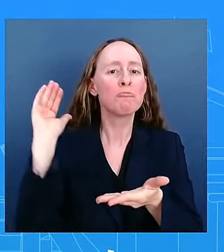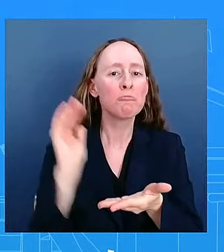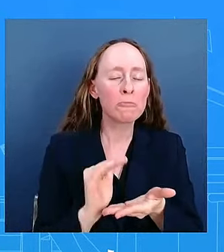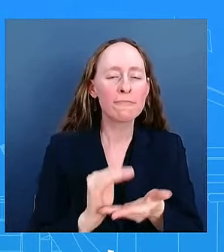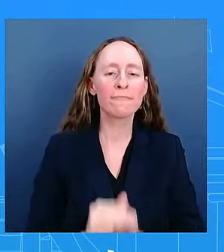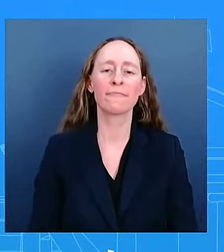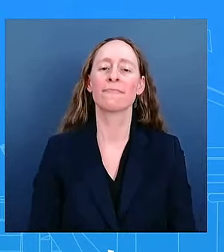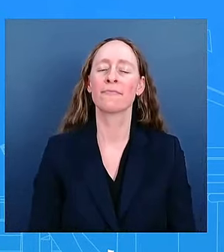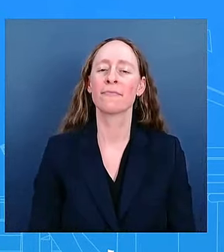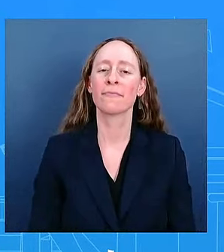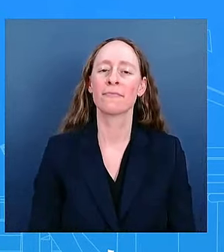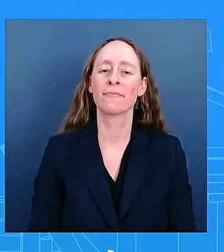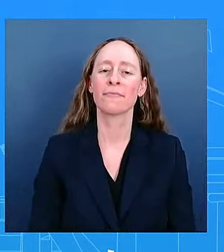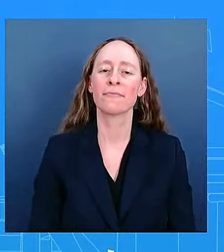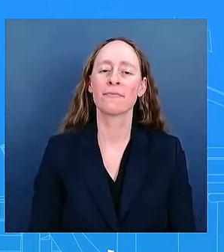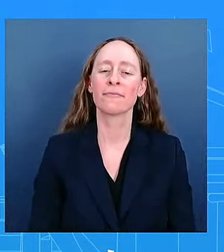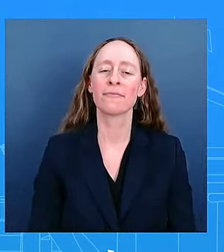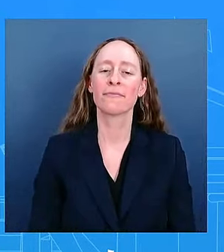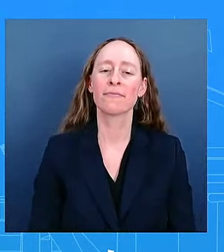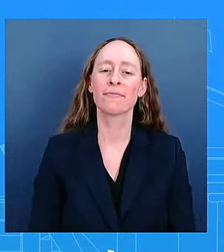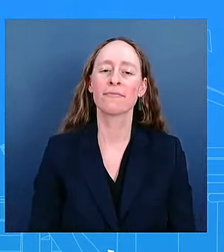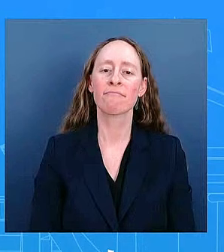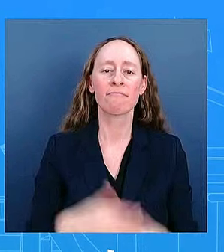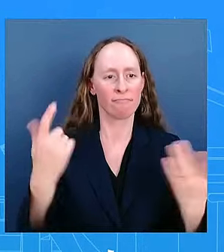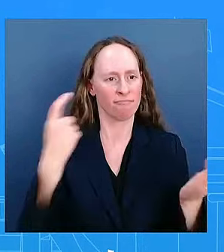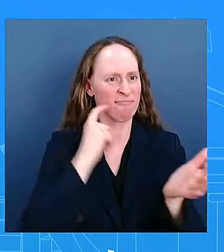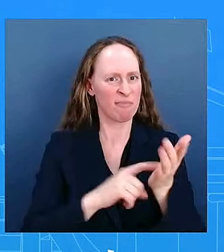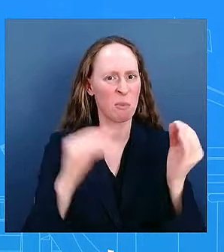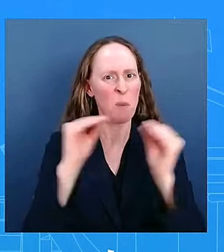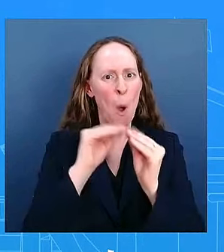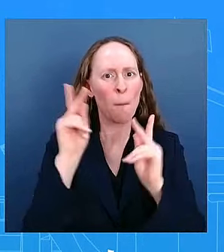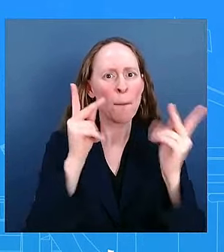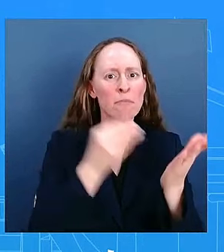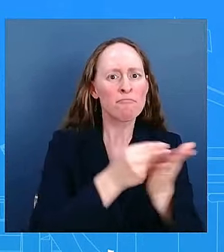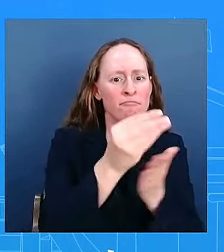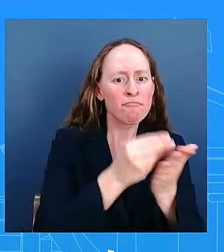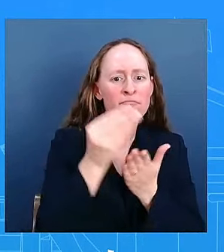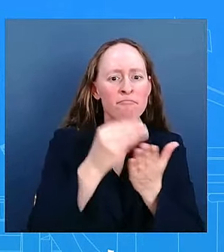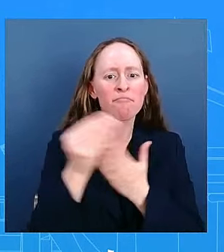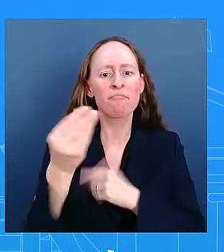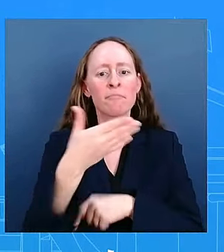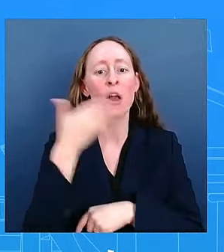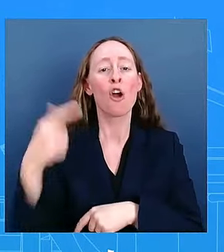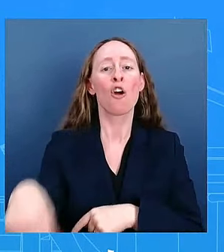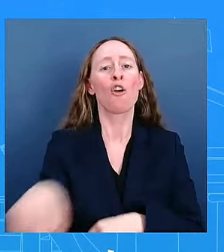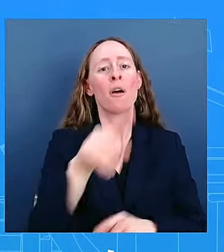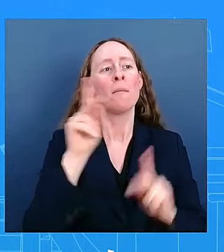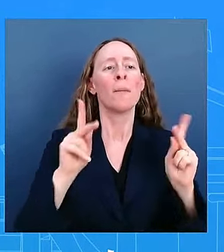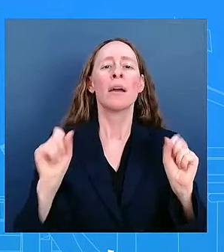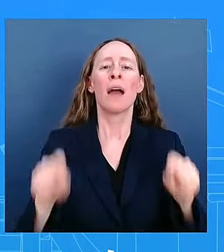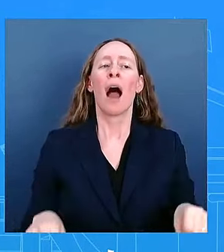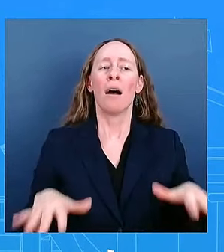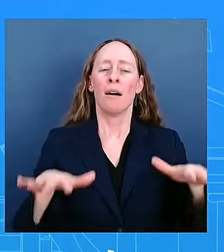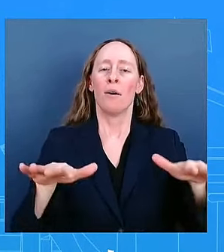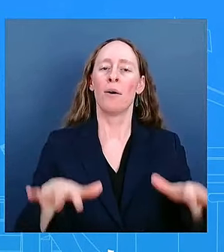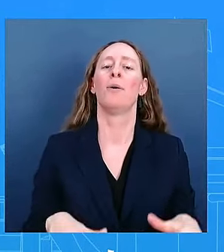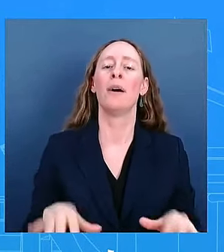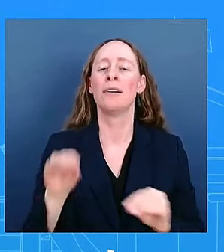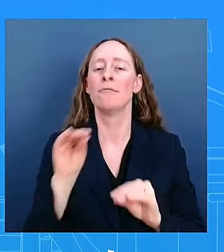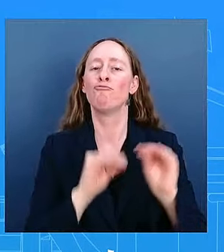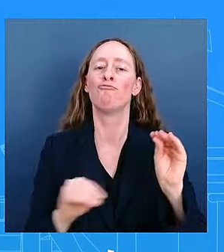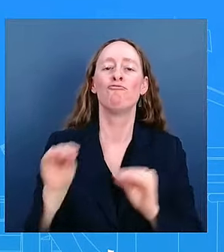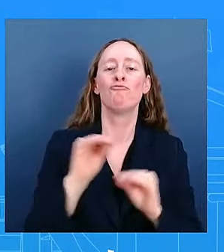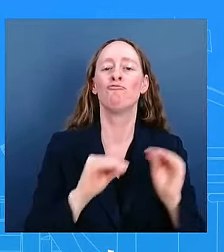power and more breathing room for american households in other words this is another in a series of gdp reports showing the u.s